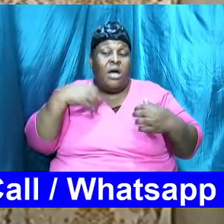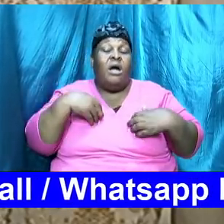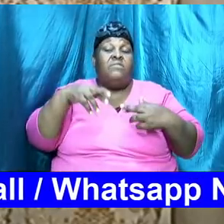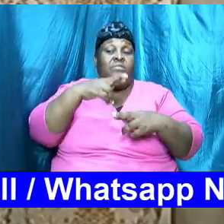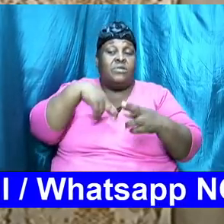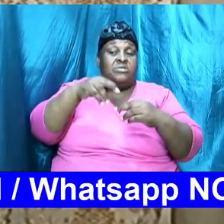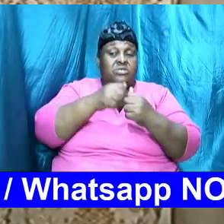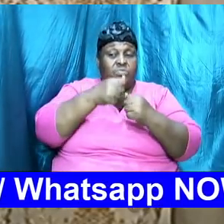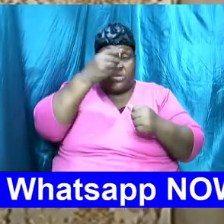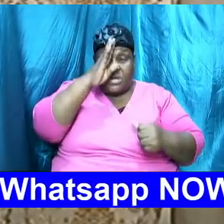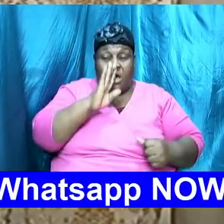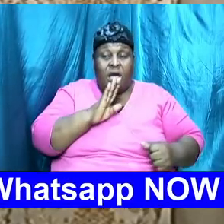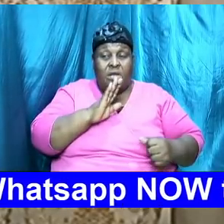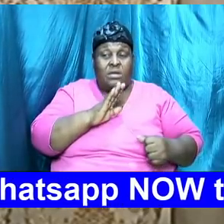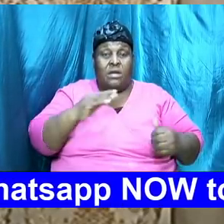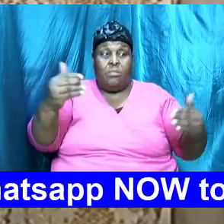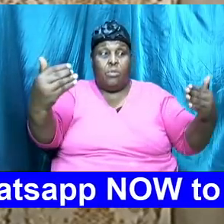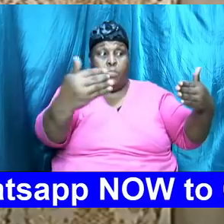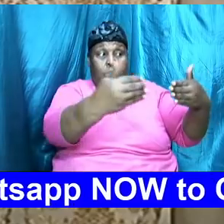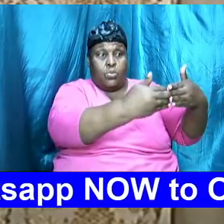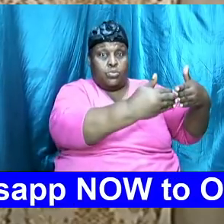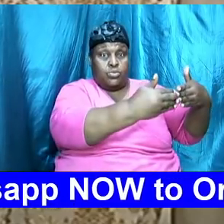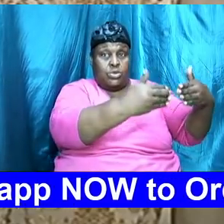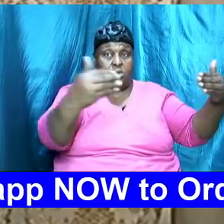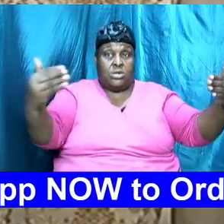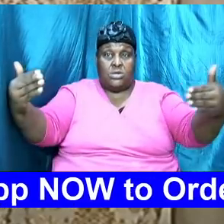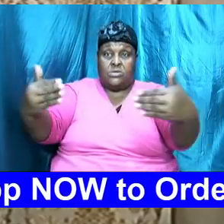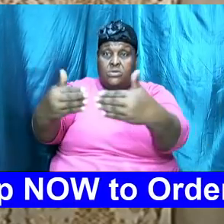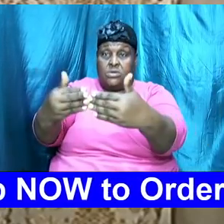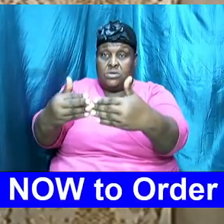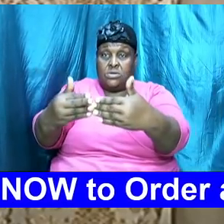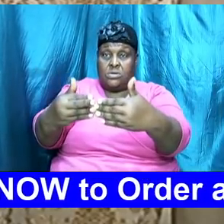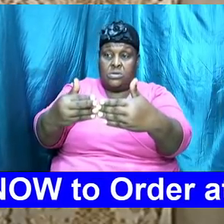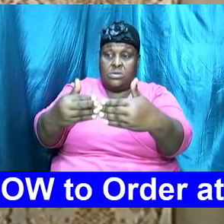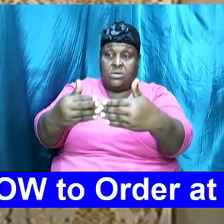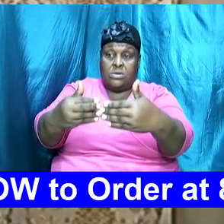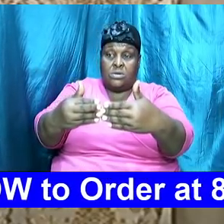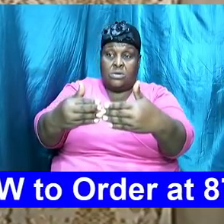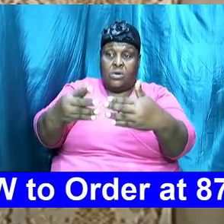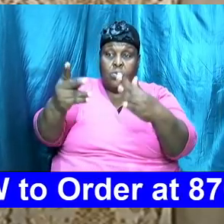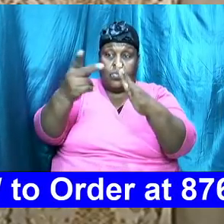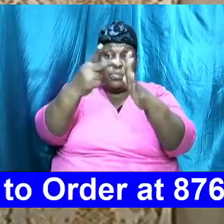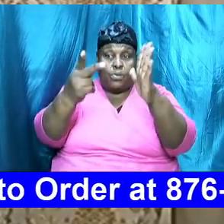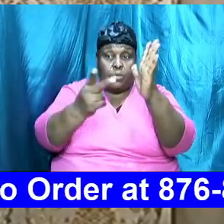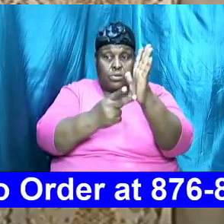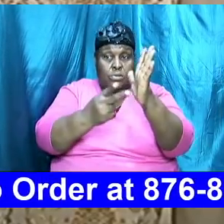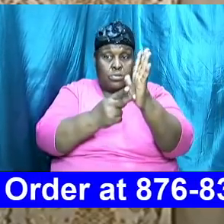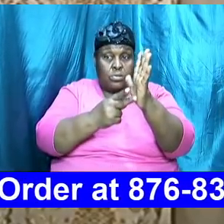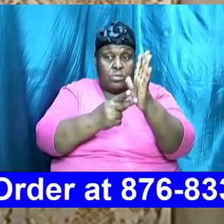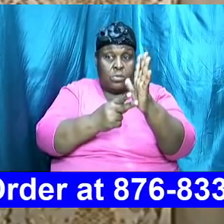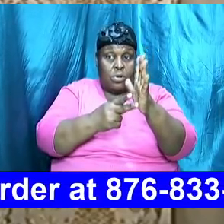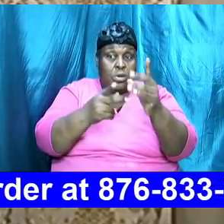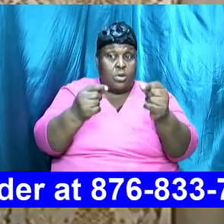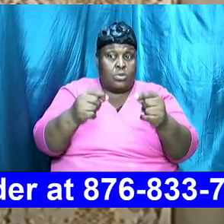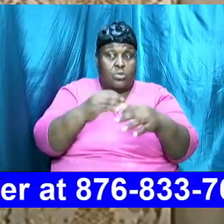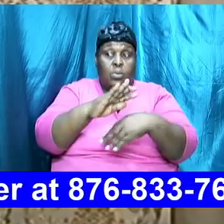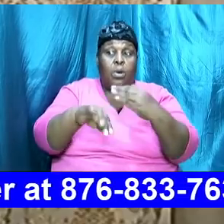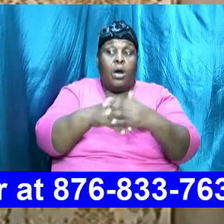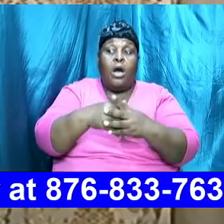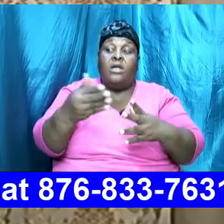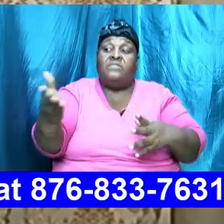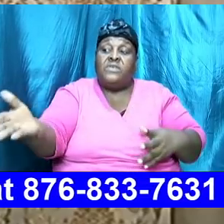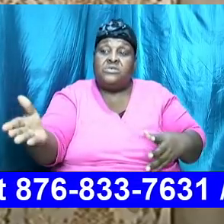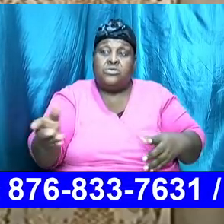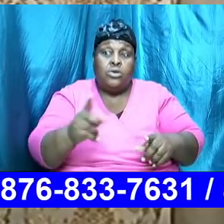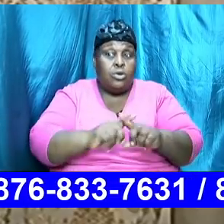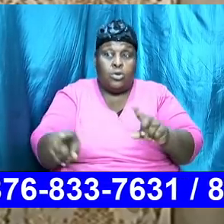but parameters were set standards were established do all of this but don't do this it's not that